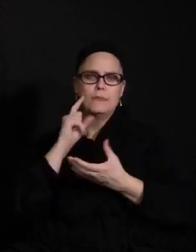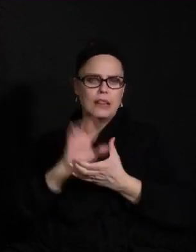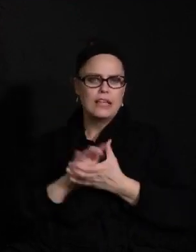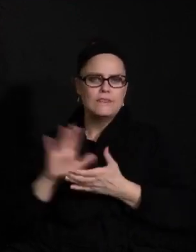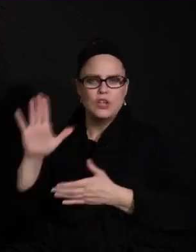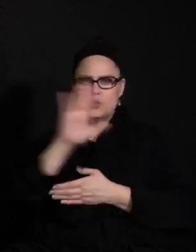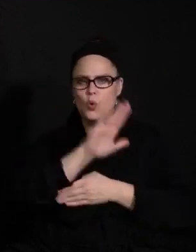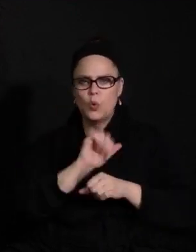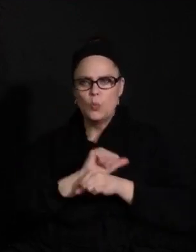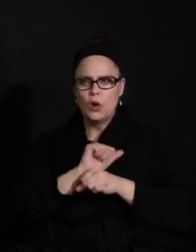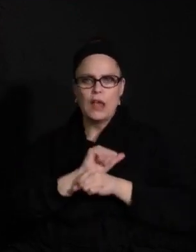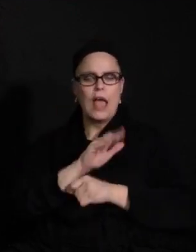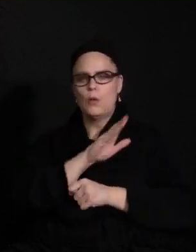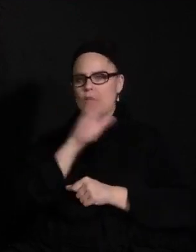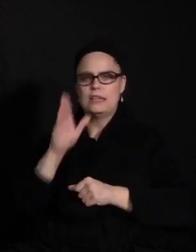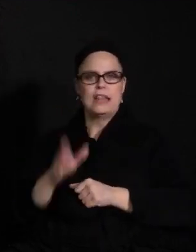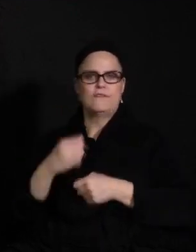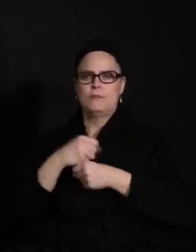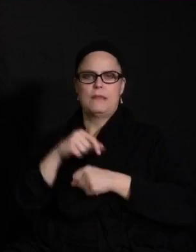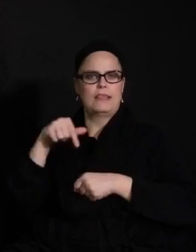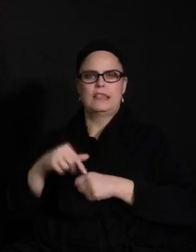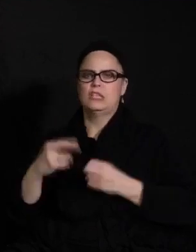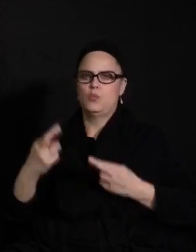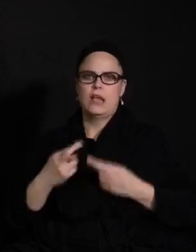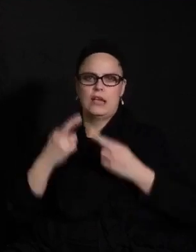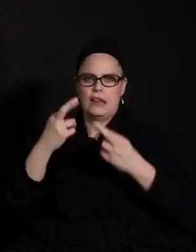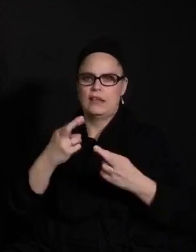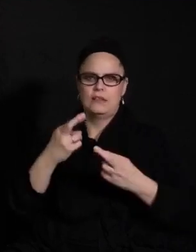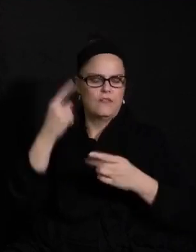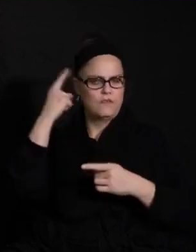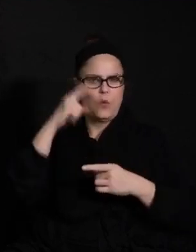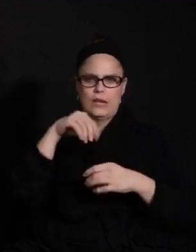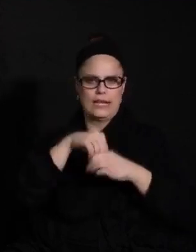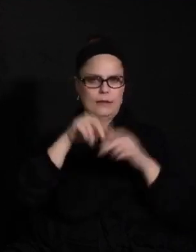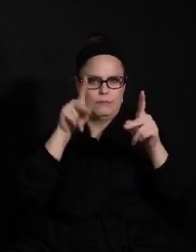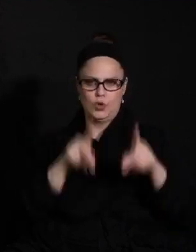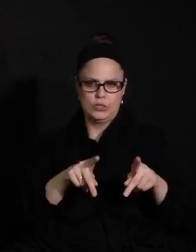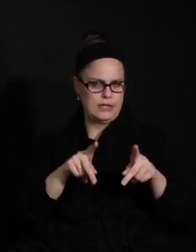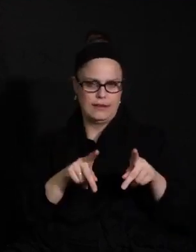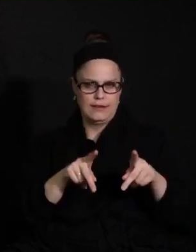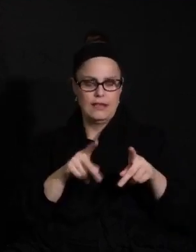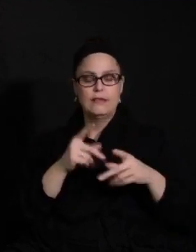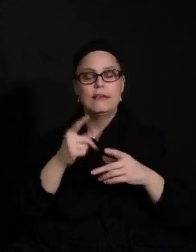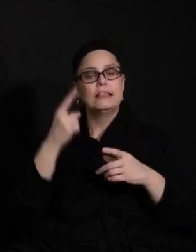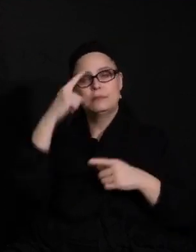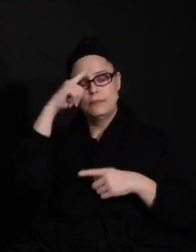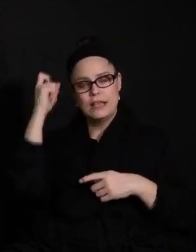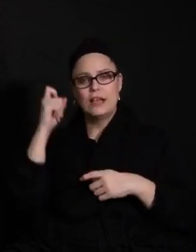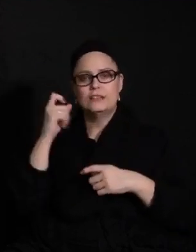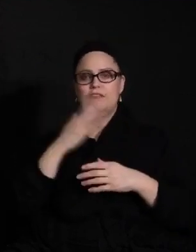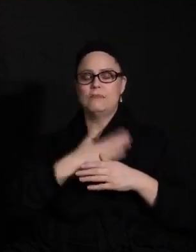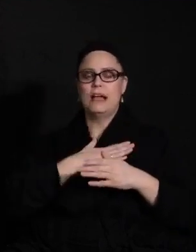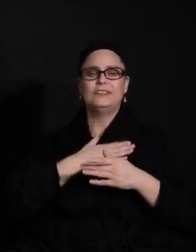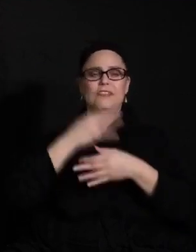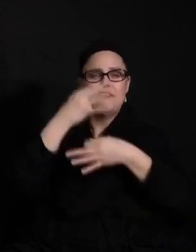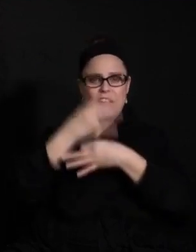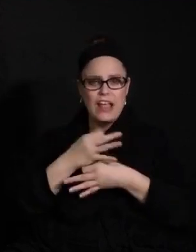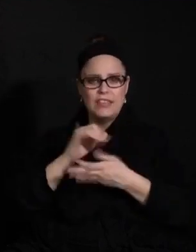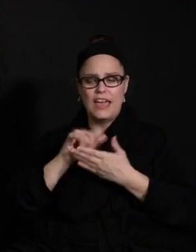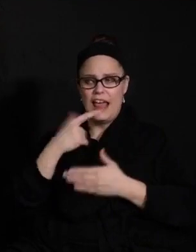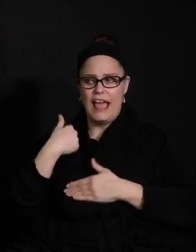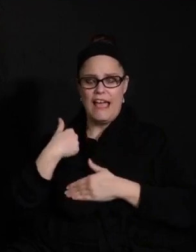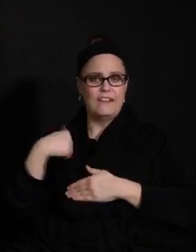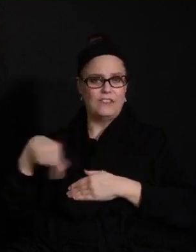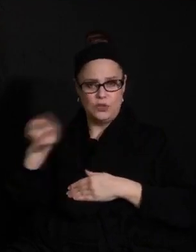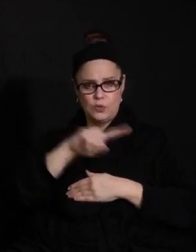do, I would never make this recommendation that we come back in person. It is because of the incredible faith I have in you, the